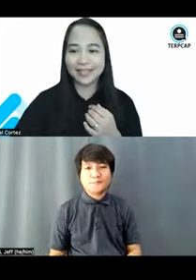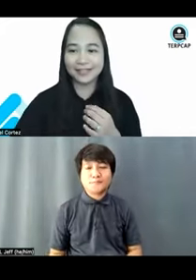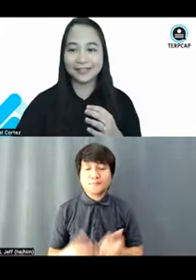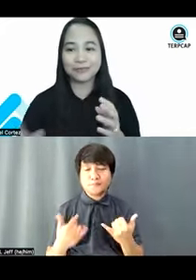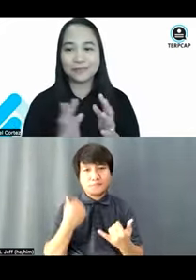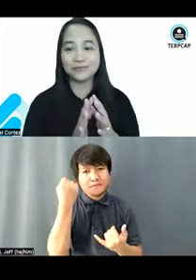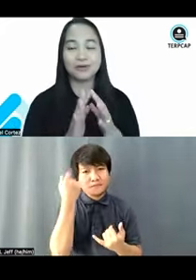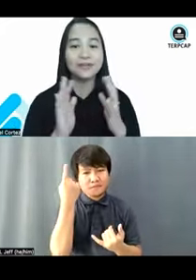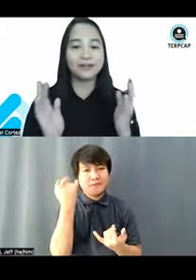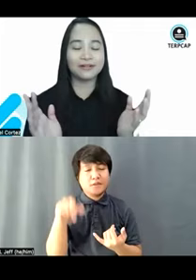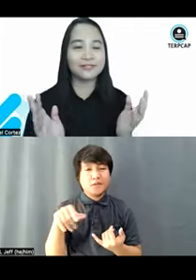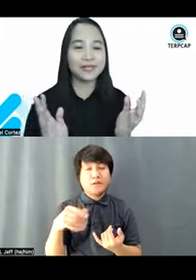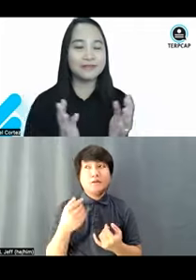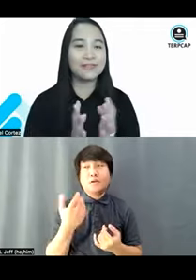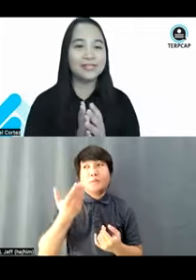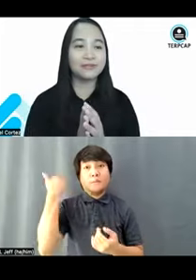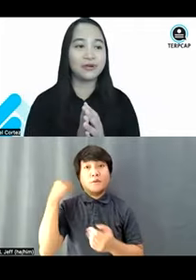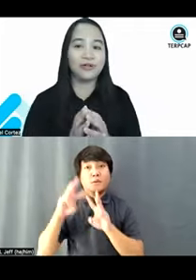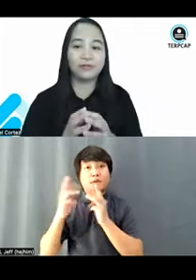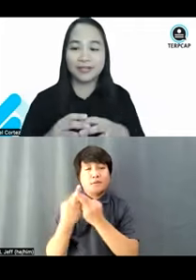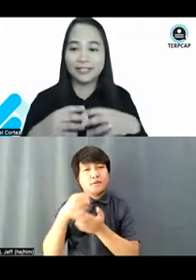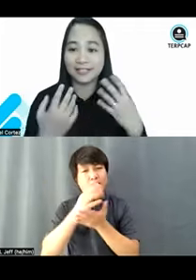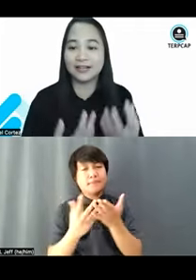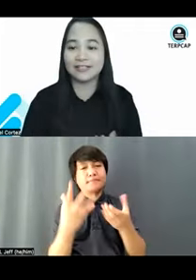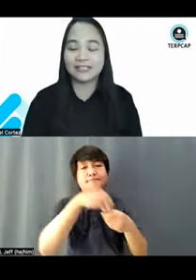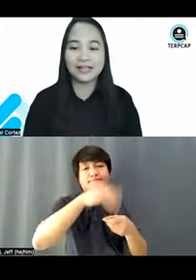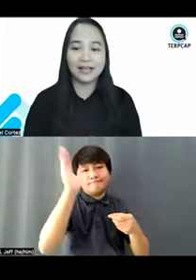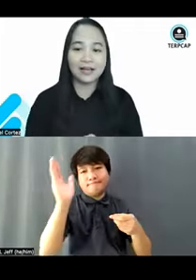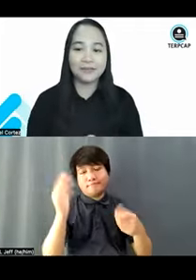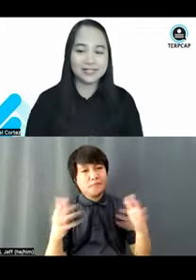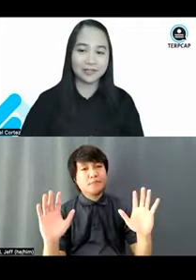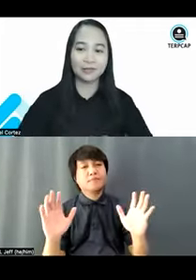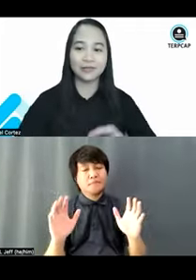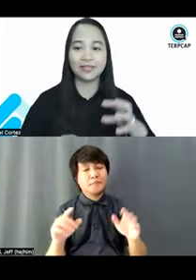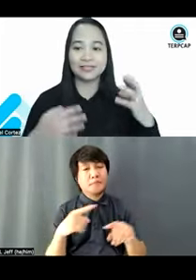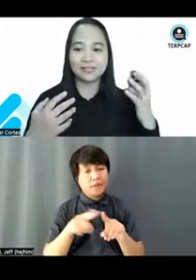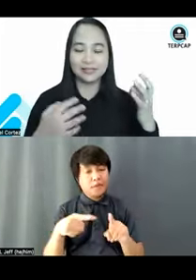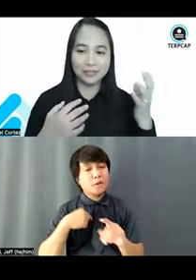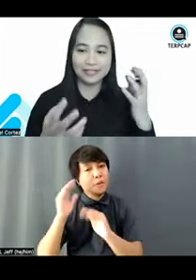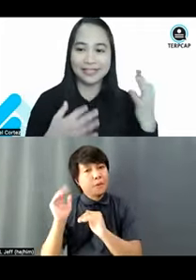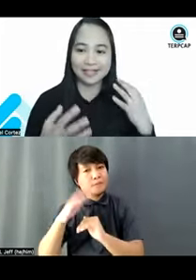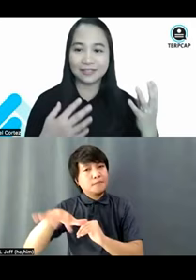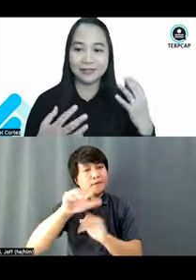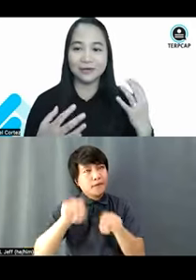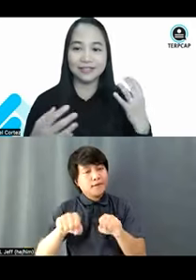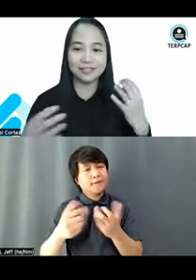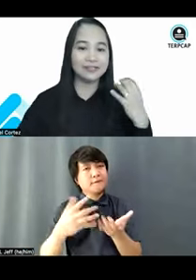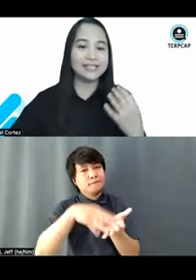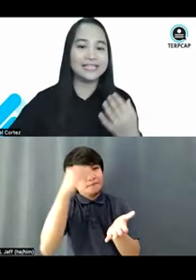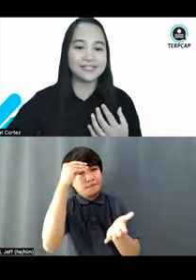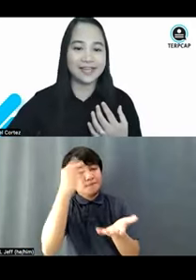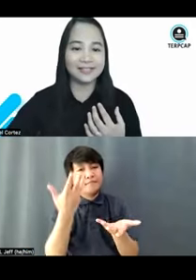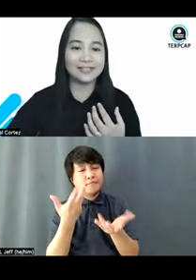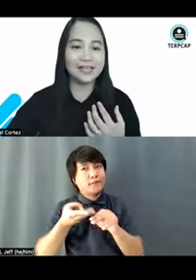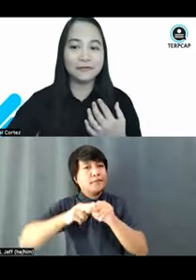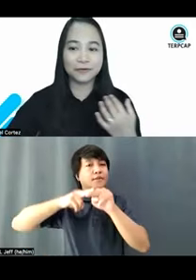understand that in the previous webinar, some of these were already discussed, but I still hope you can, you can get, you know, additional